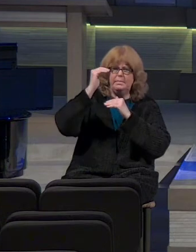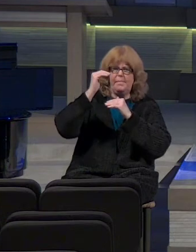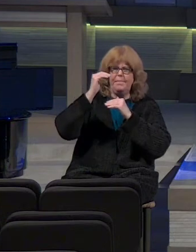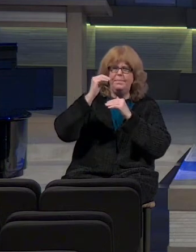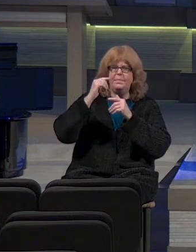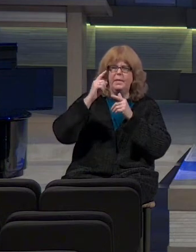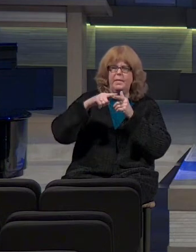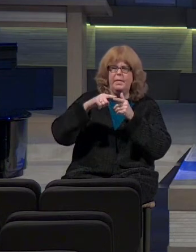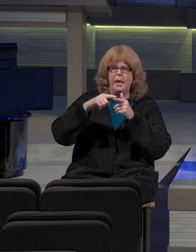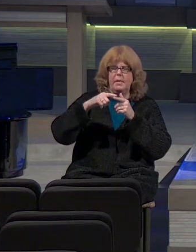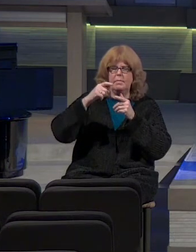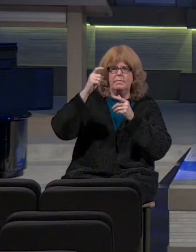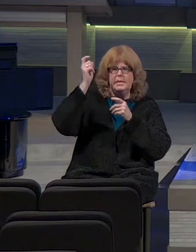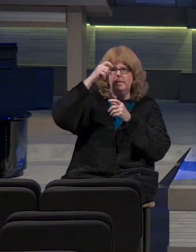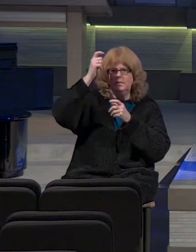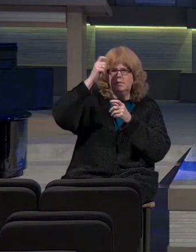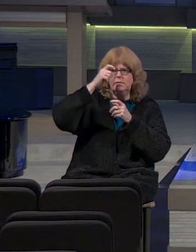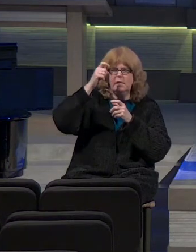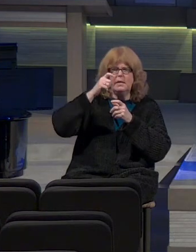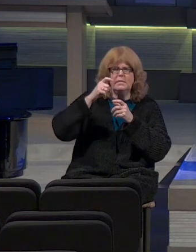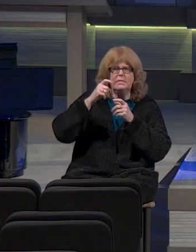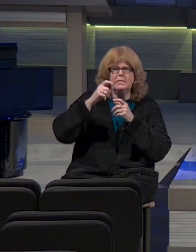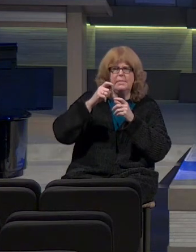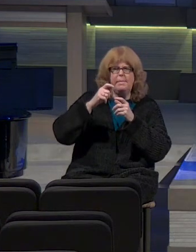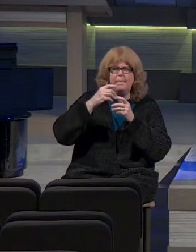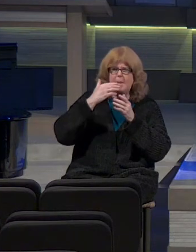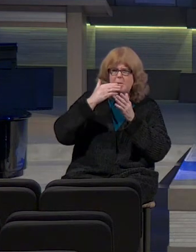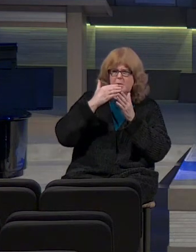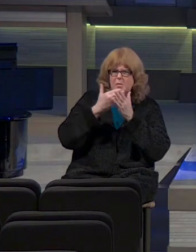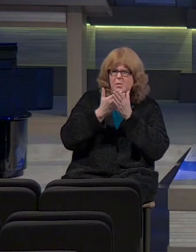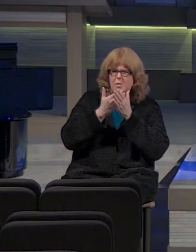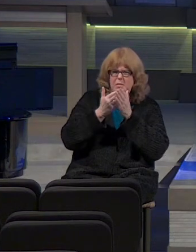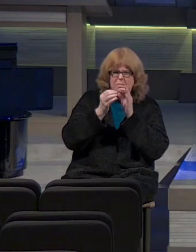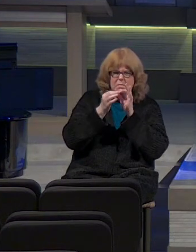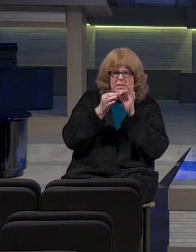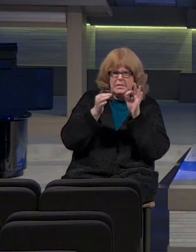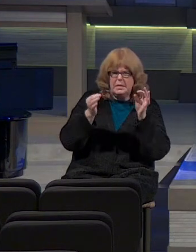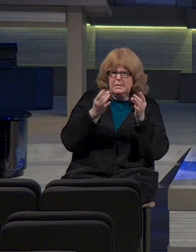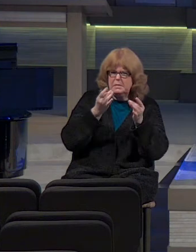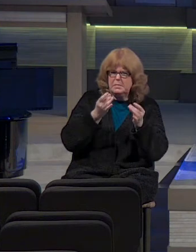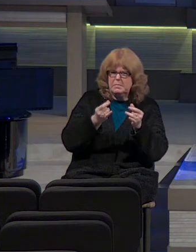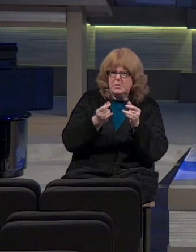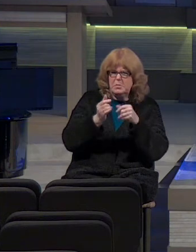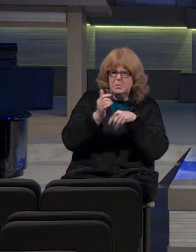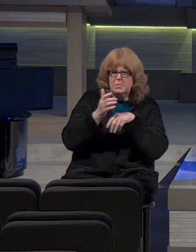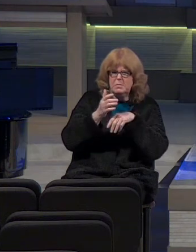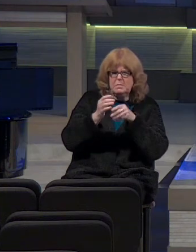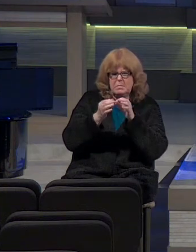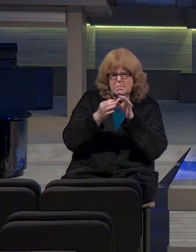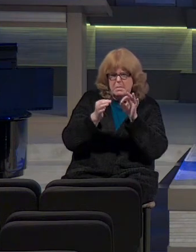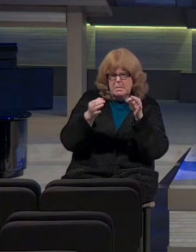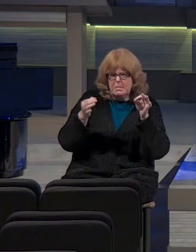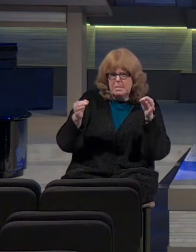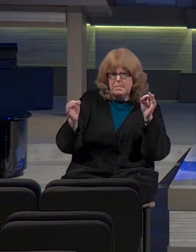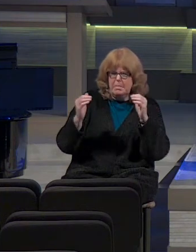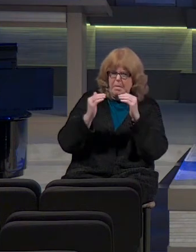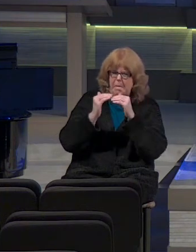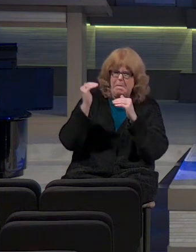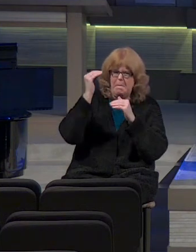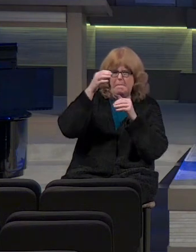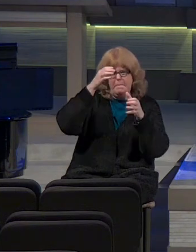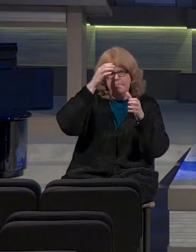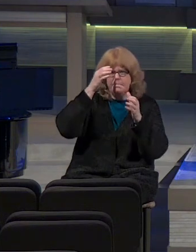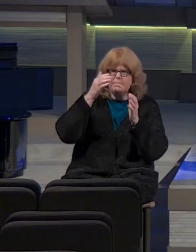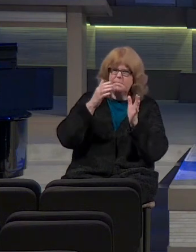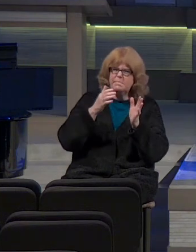these profound insights using incredibly well-crafted language. I mean, he just, he just functions at this level,